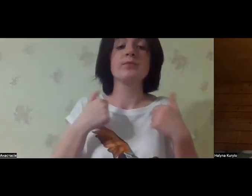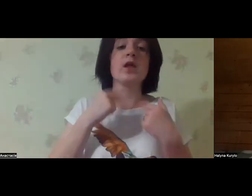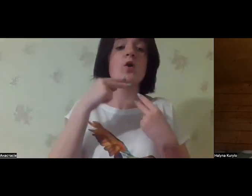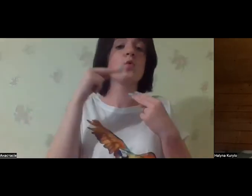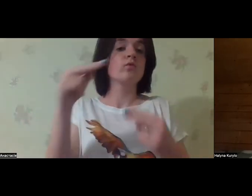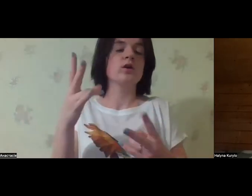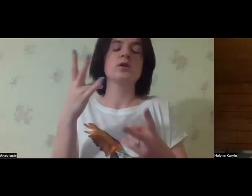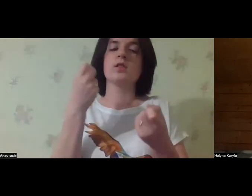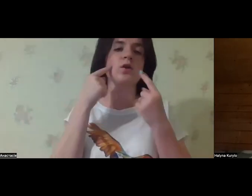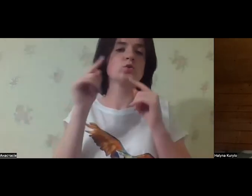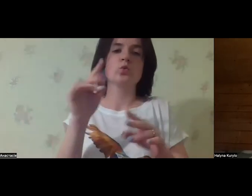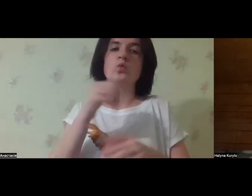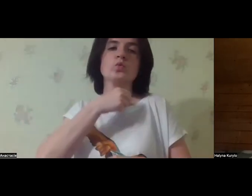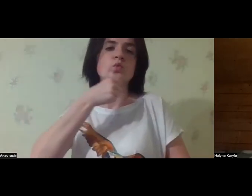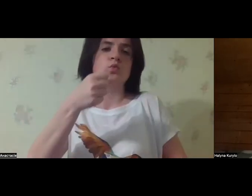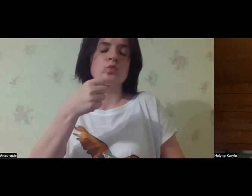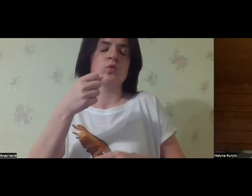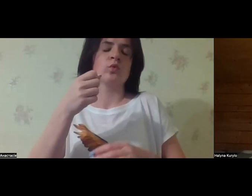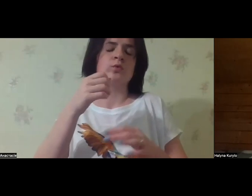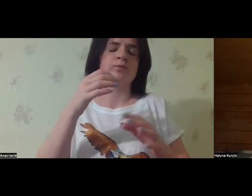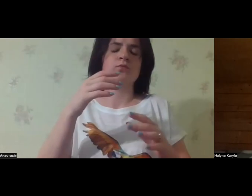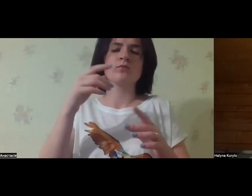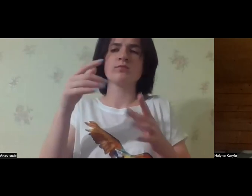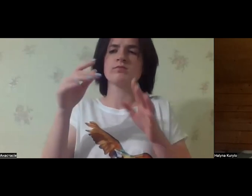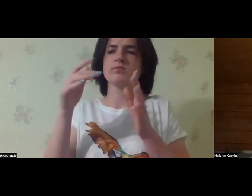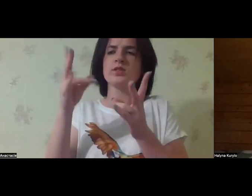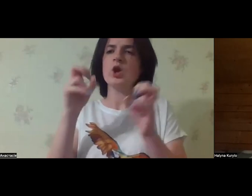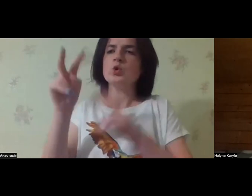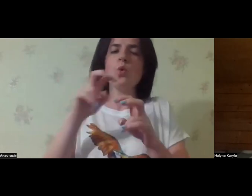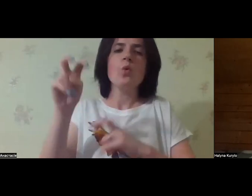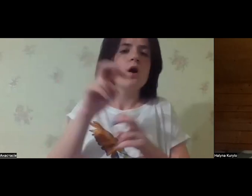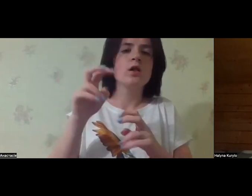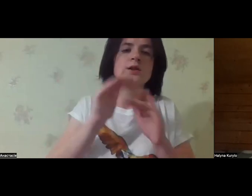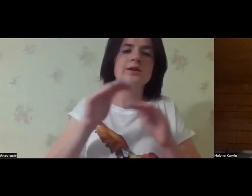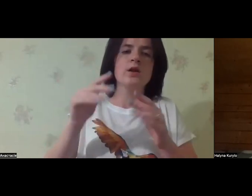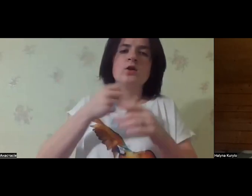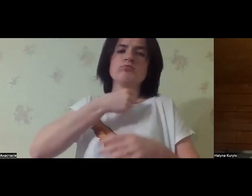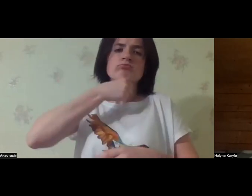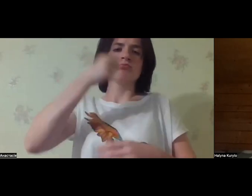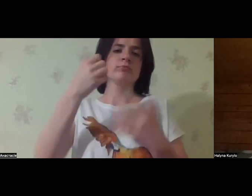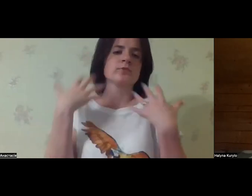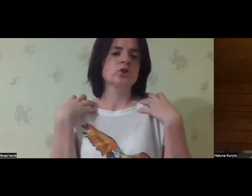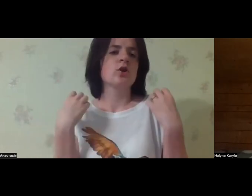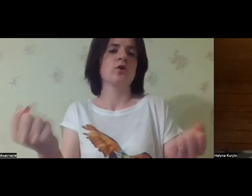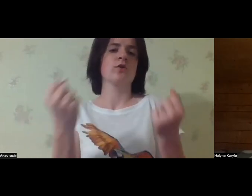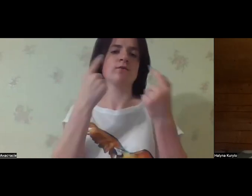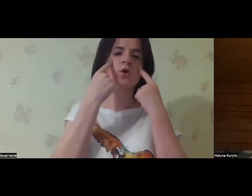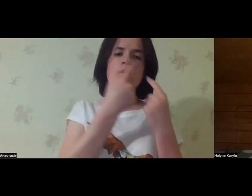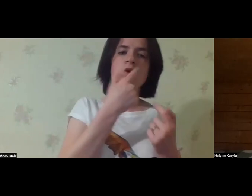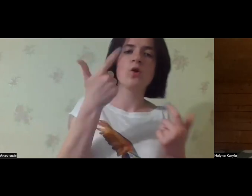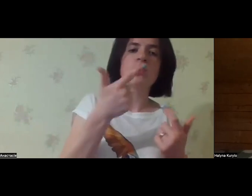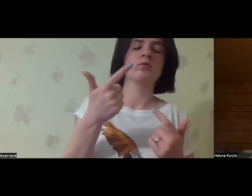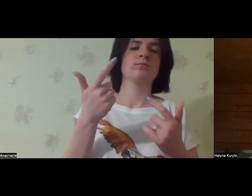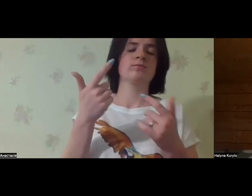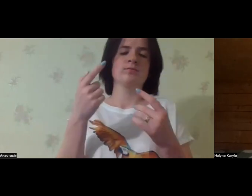all regions of Ukraine, everywhere. They told me there were no children available. And I need to say that I wouldn't be